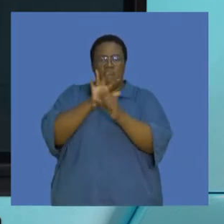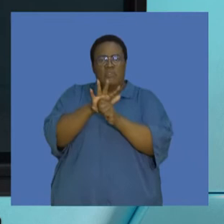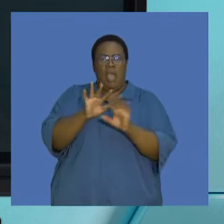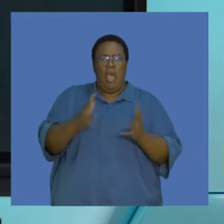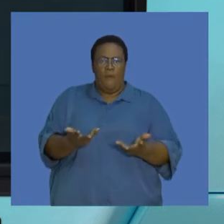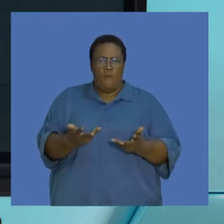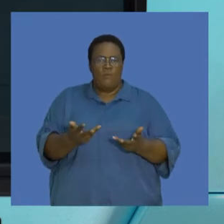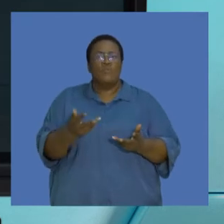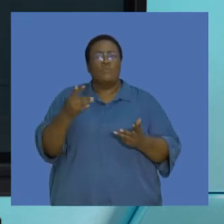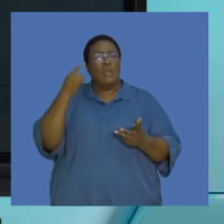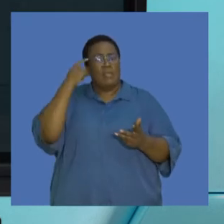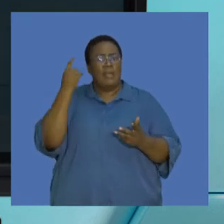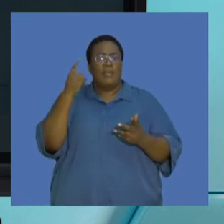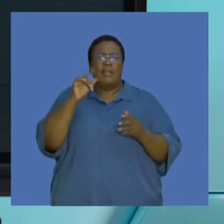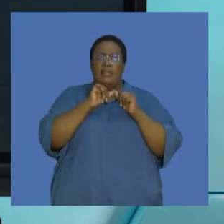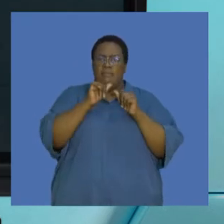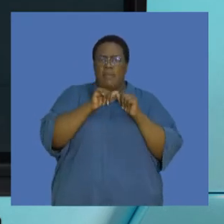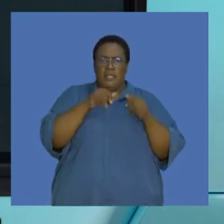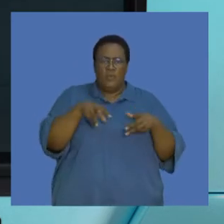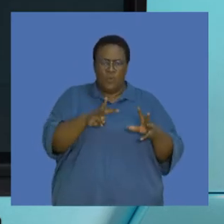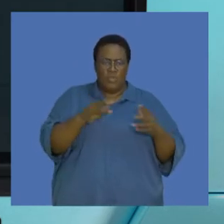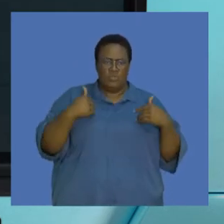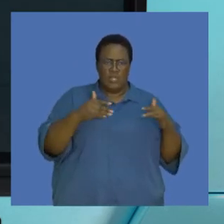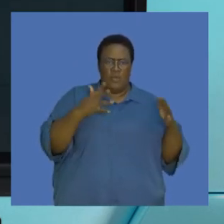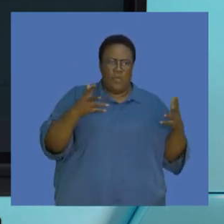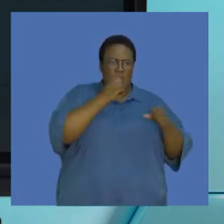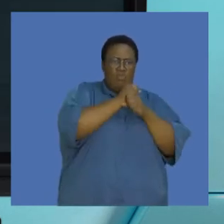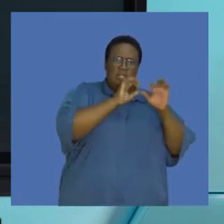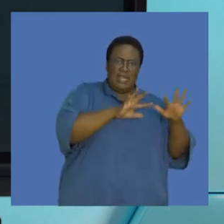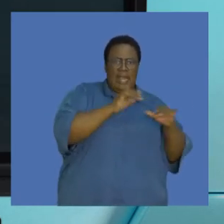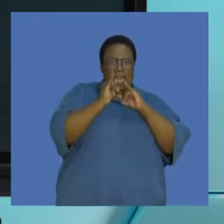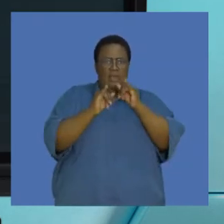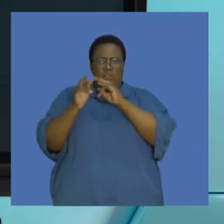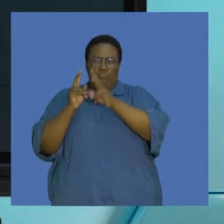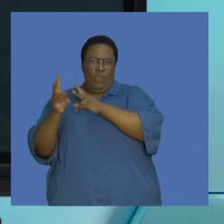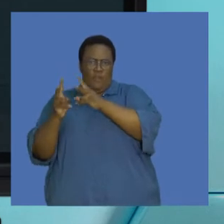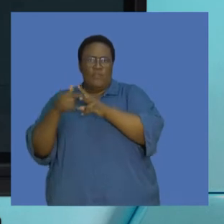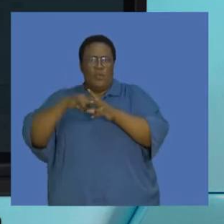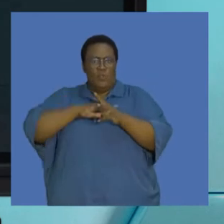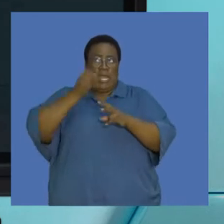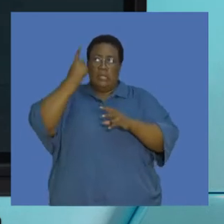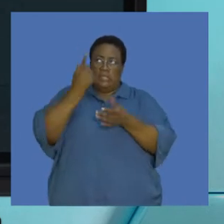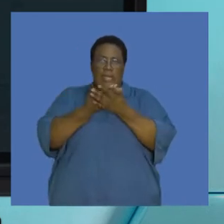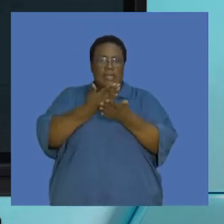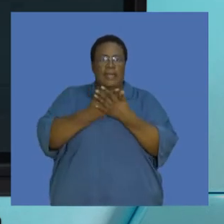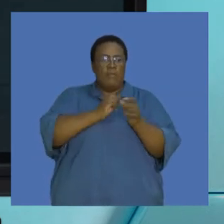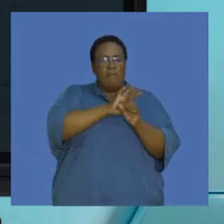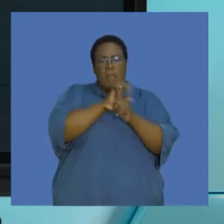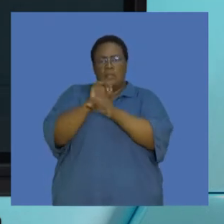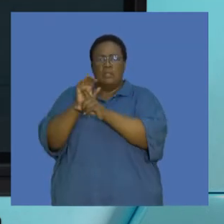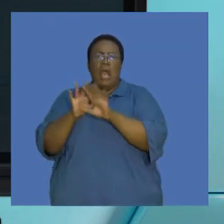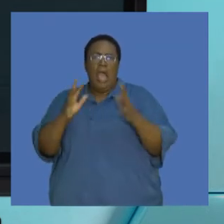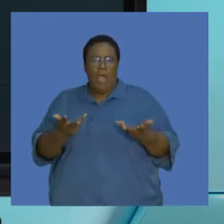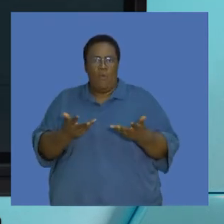think what better way to start off as in grade 10, 11, and 12, where we understand the impact that we have and we become